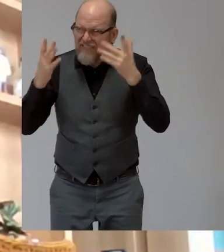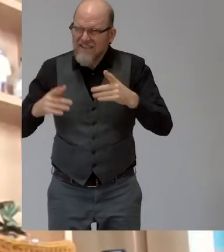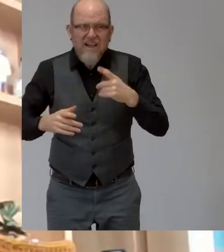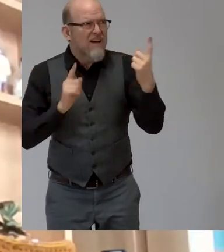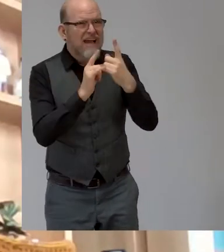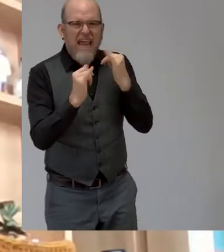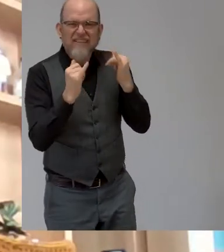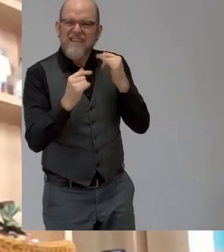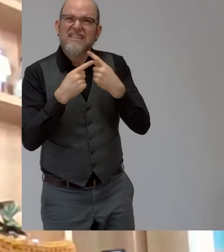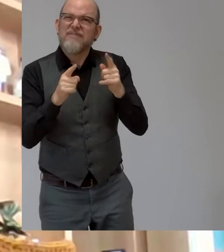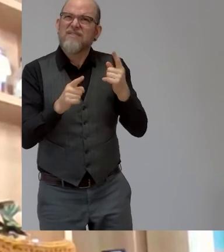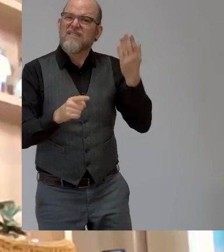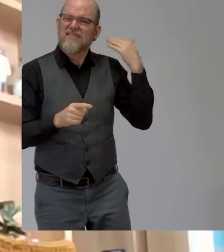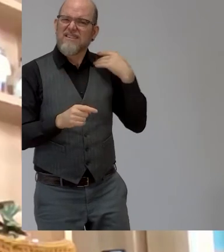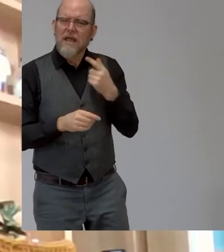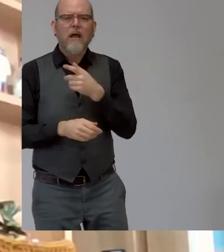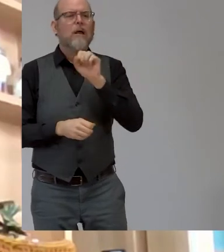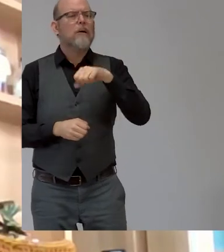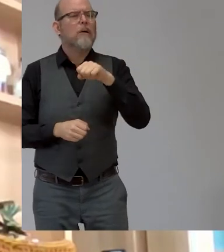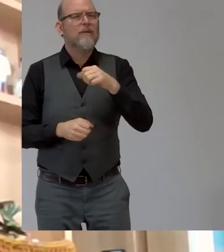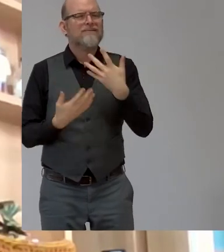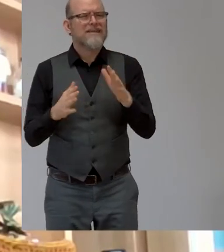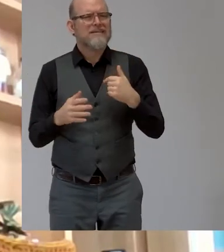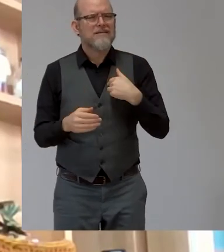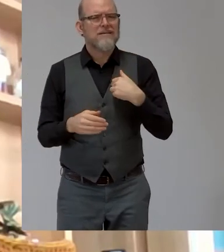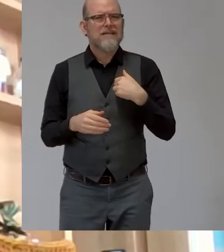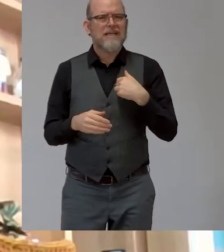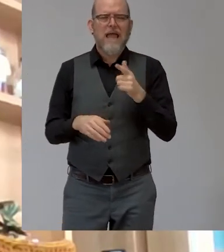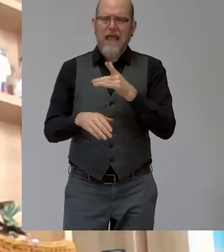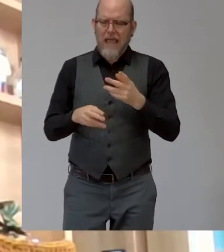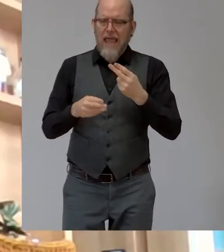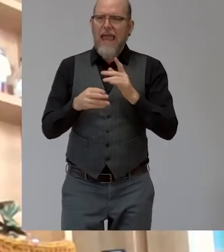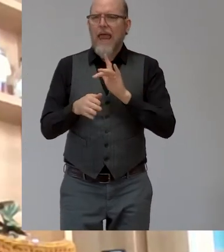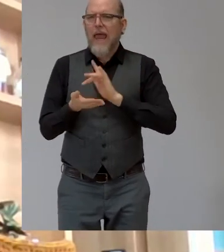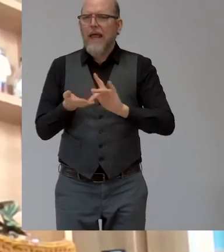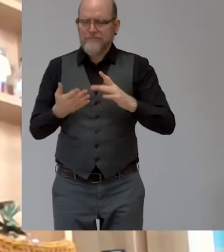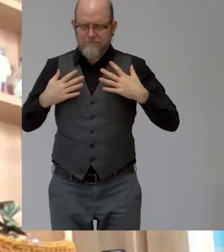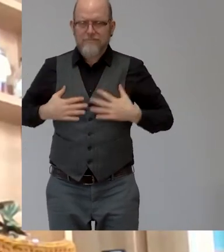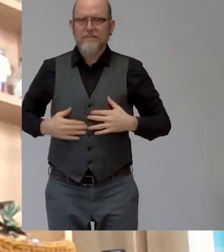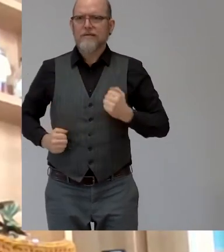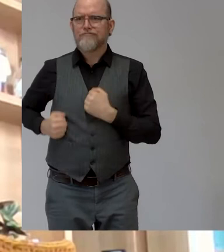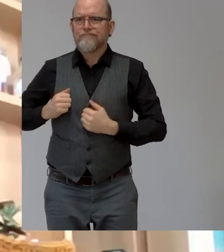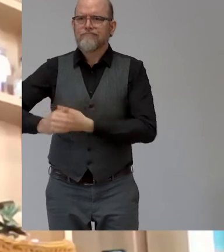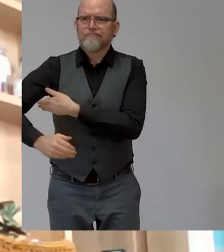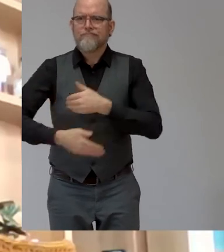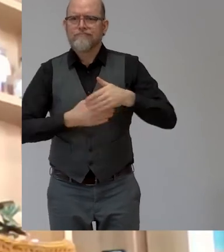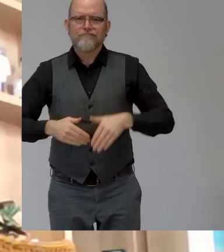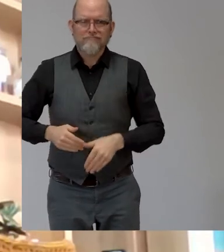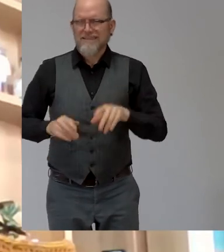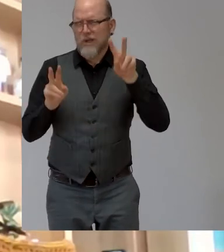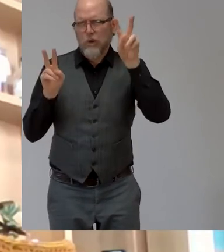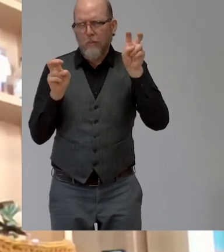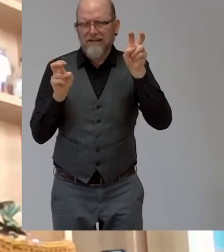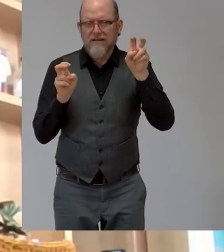uh questions about your hygiene which seems uh very out of place um do you bathe do you of course we do